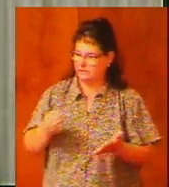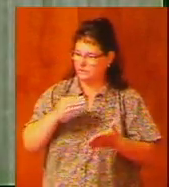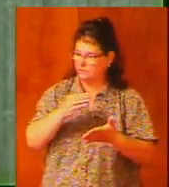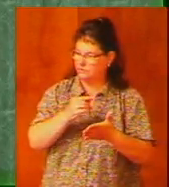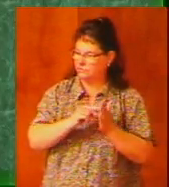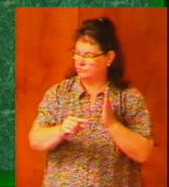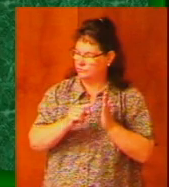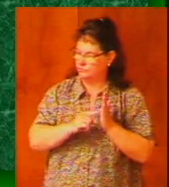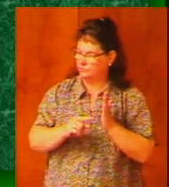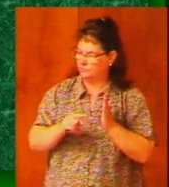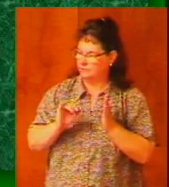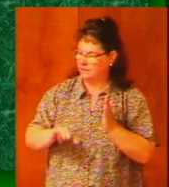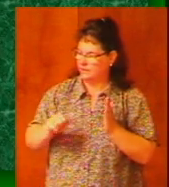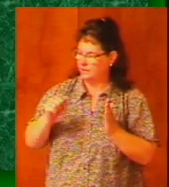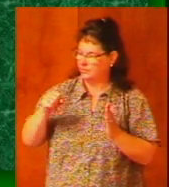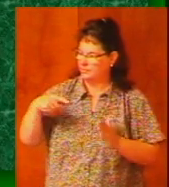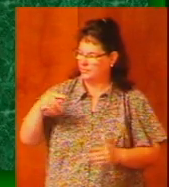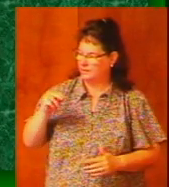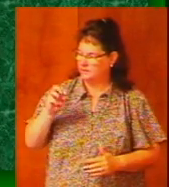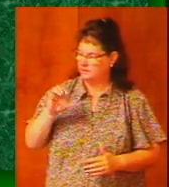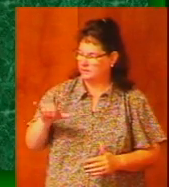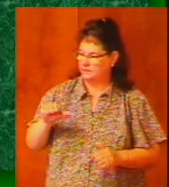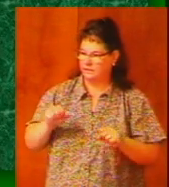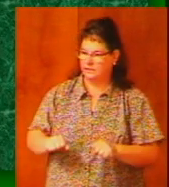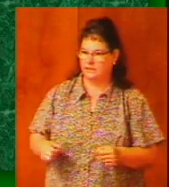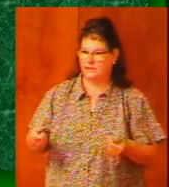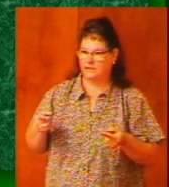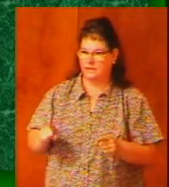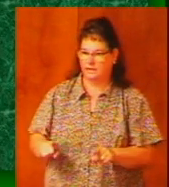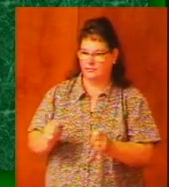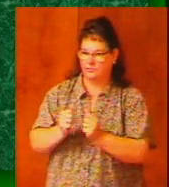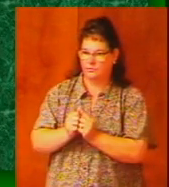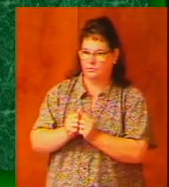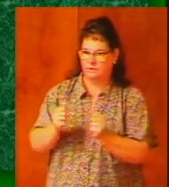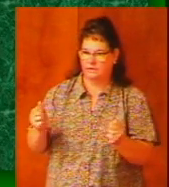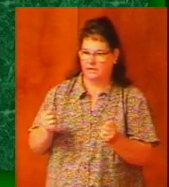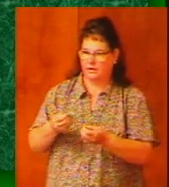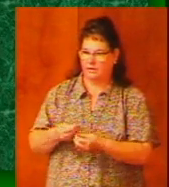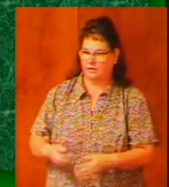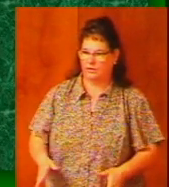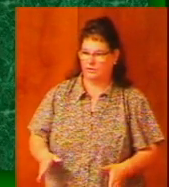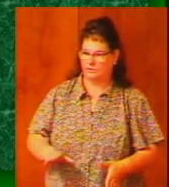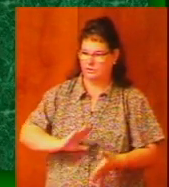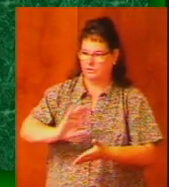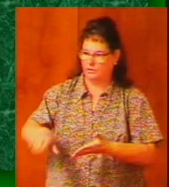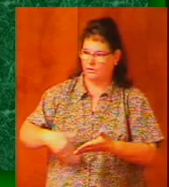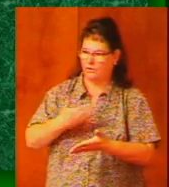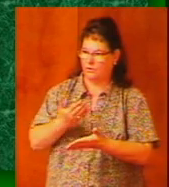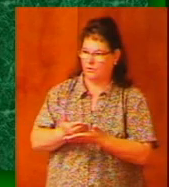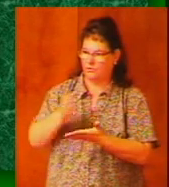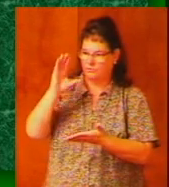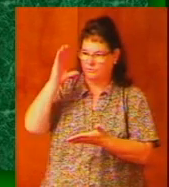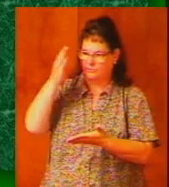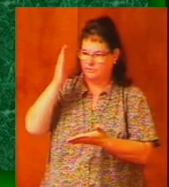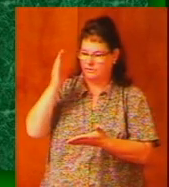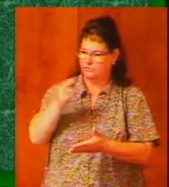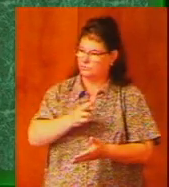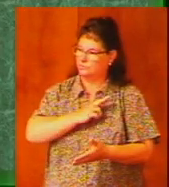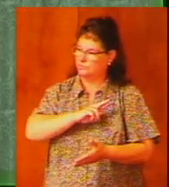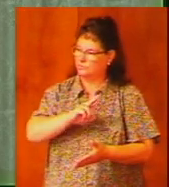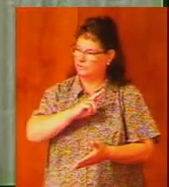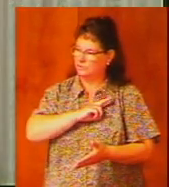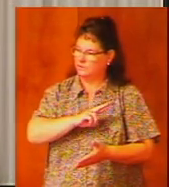that apostasy can occur without losing all appearance of religion